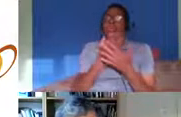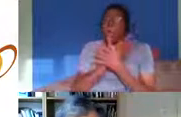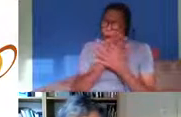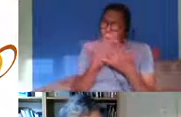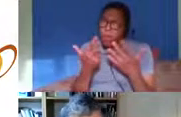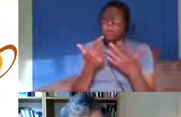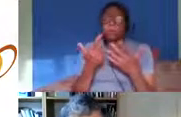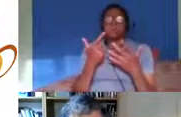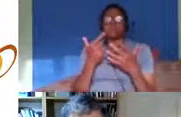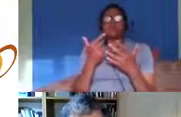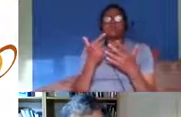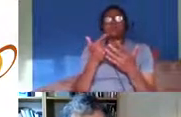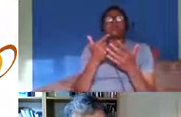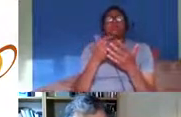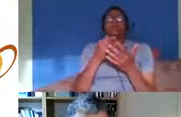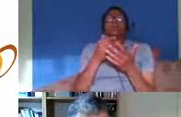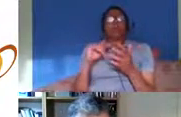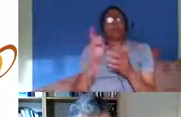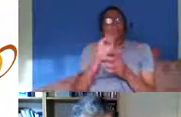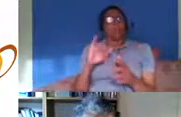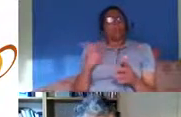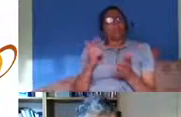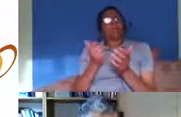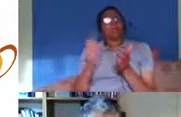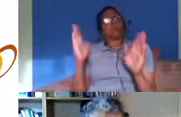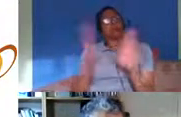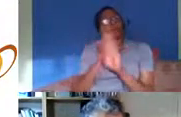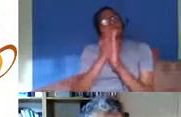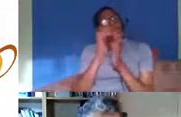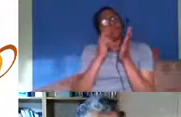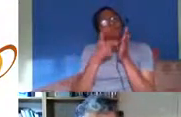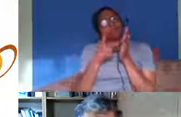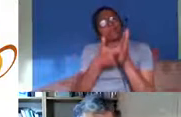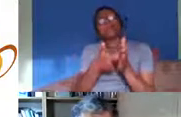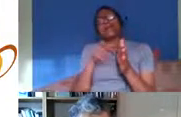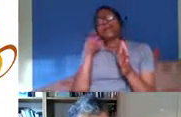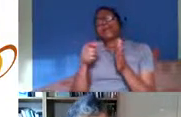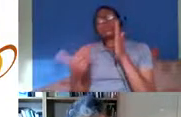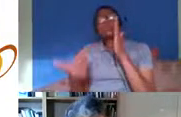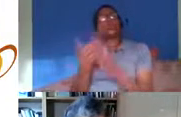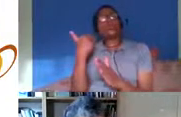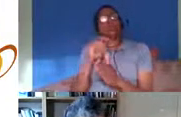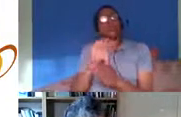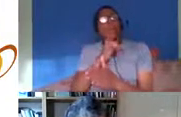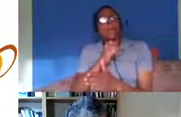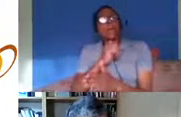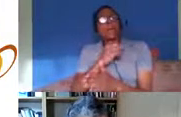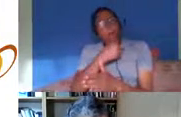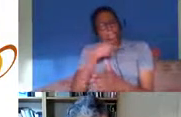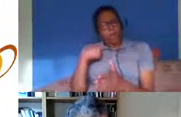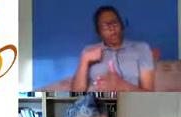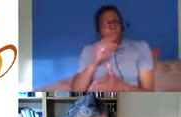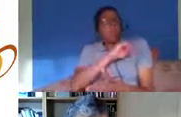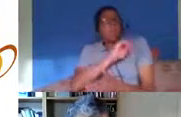number of people living in the private rented sector and that's mainly the newly arrived polish community that that's in there